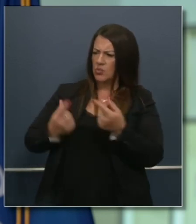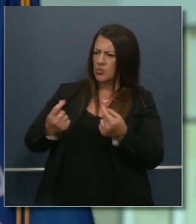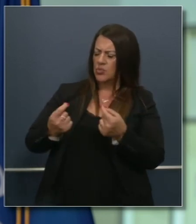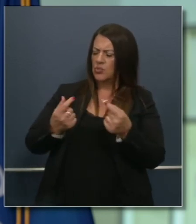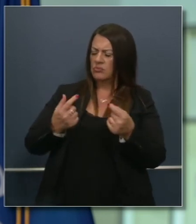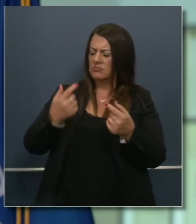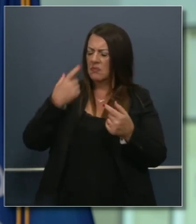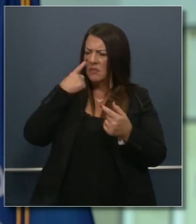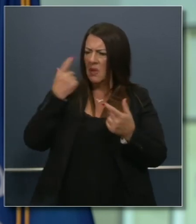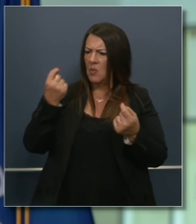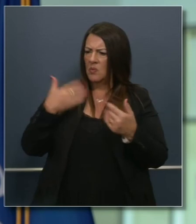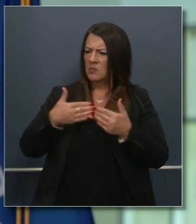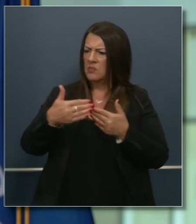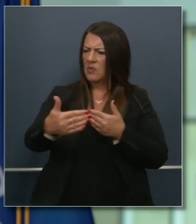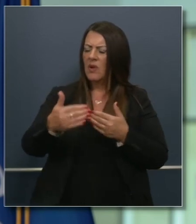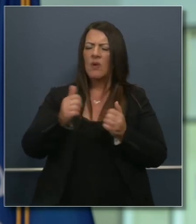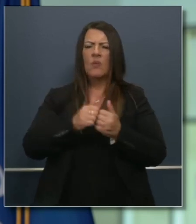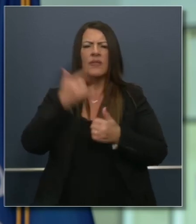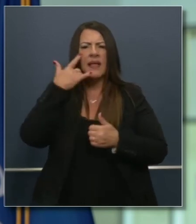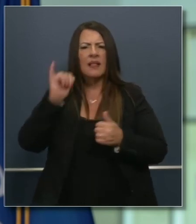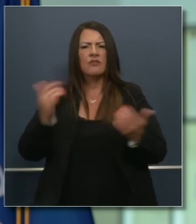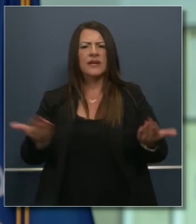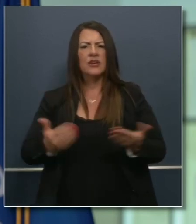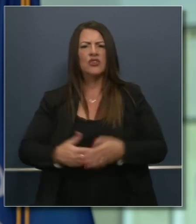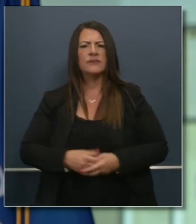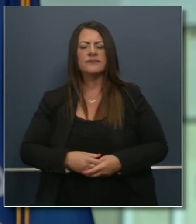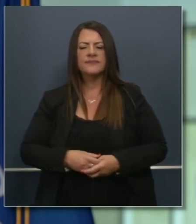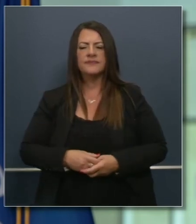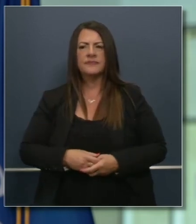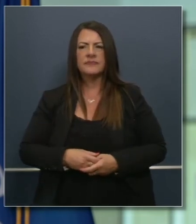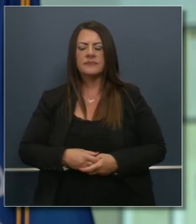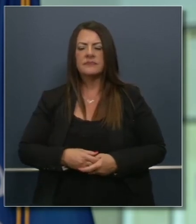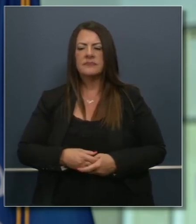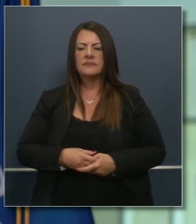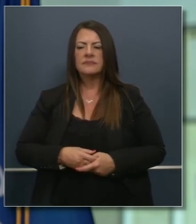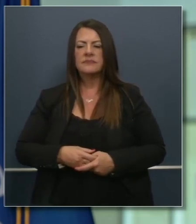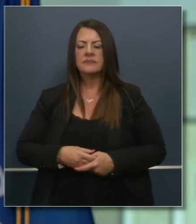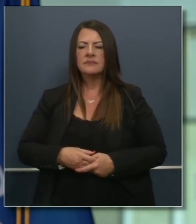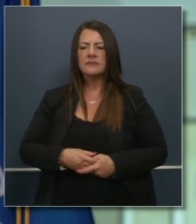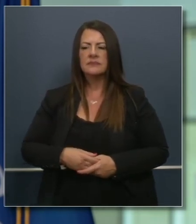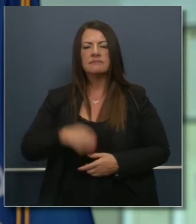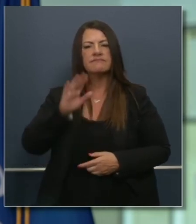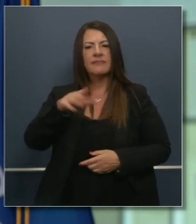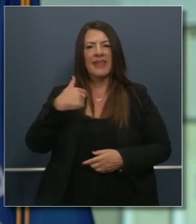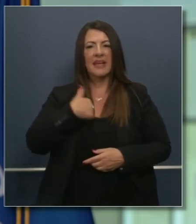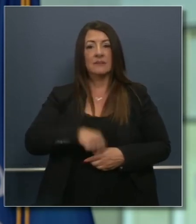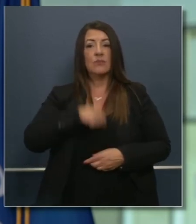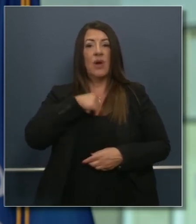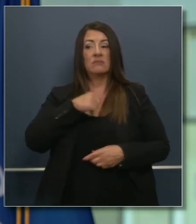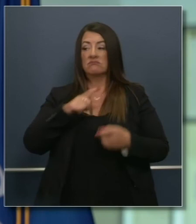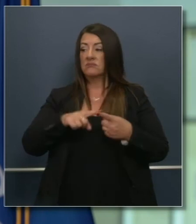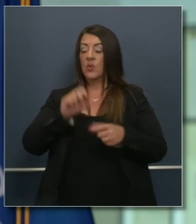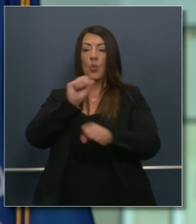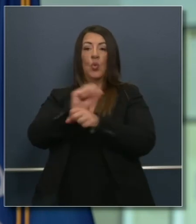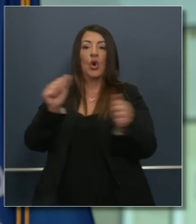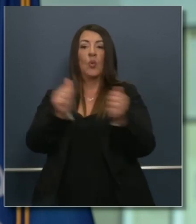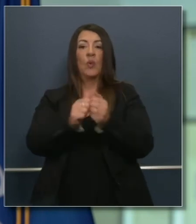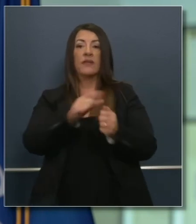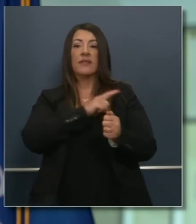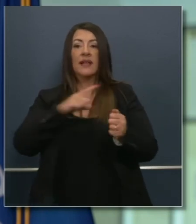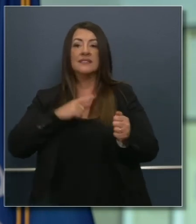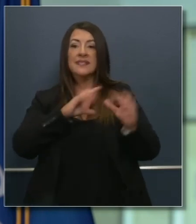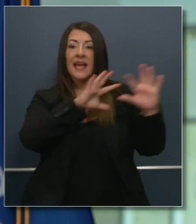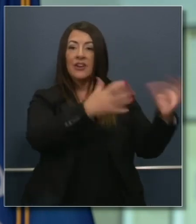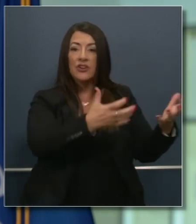forward on California's part? Well, I'm very proud of working to lead that effort, and also working with legislative leaders,